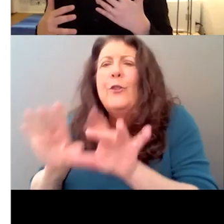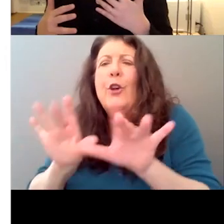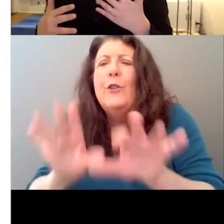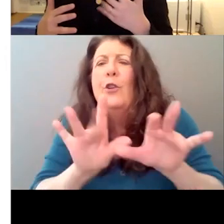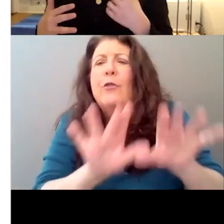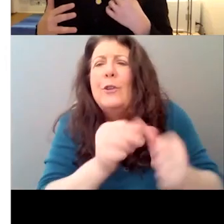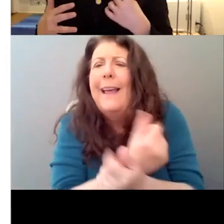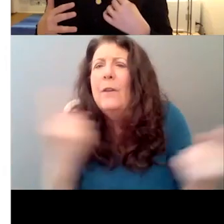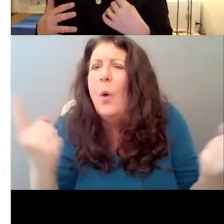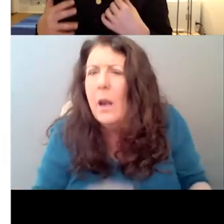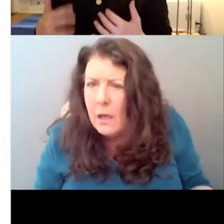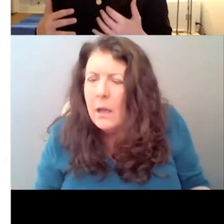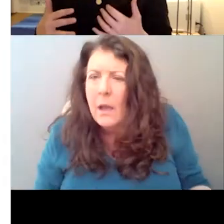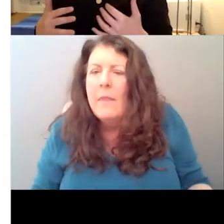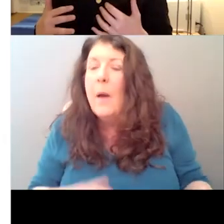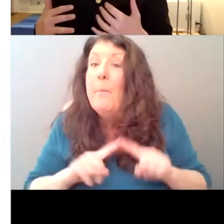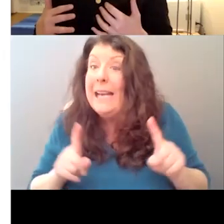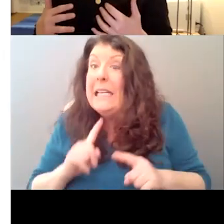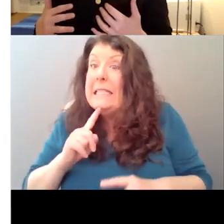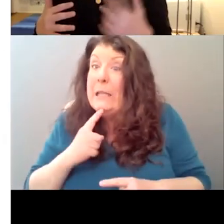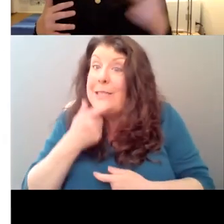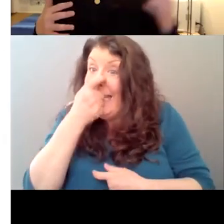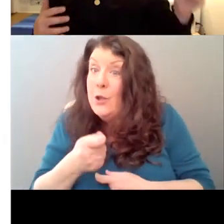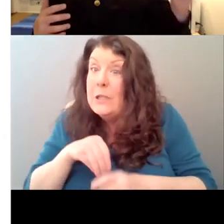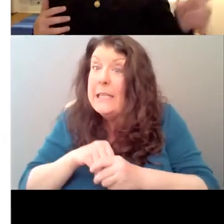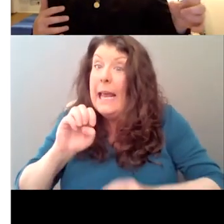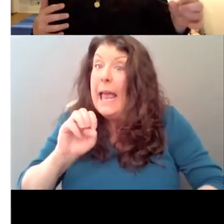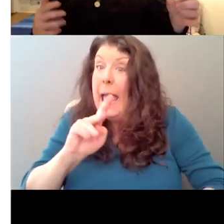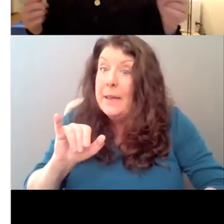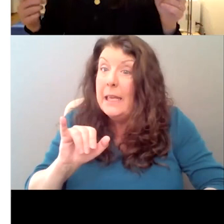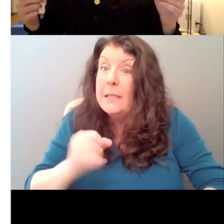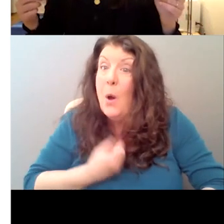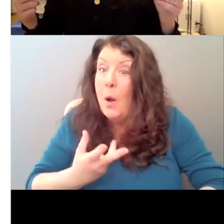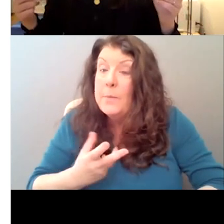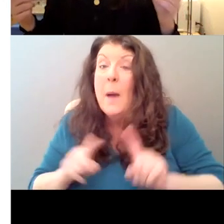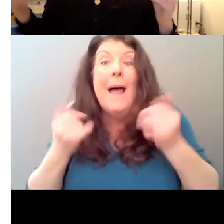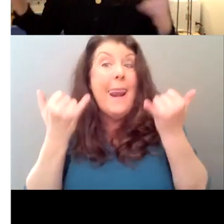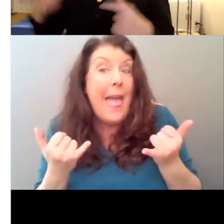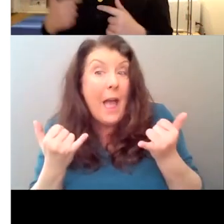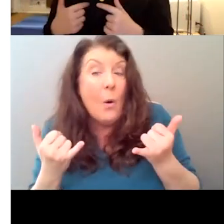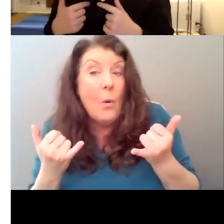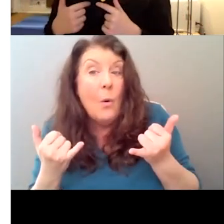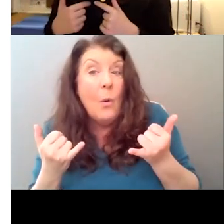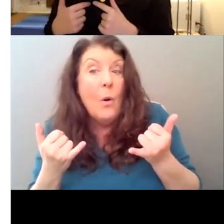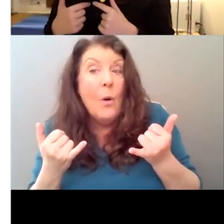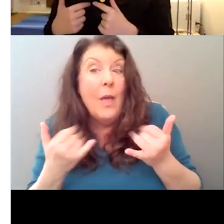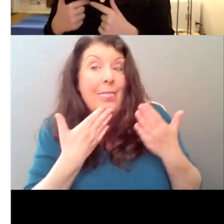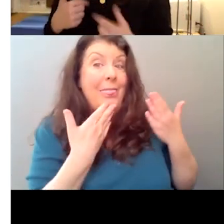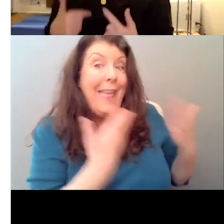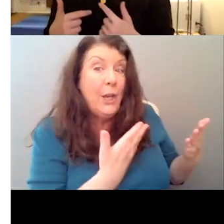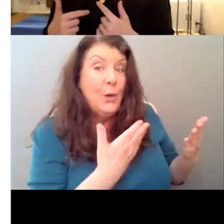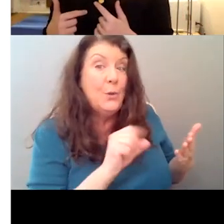Uh, and, and now it's big thanks to Sue. He has attracted her, her,